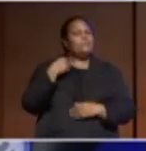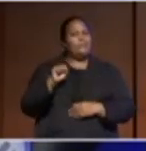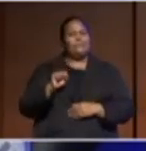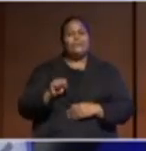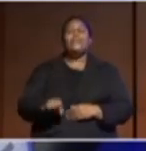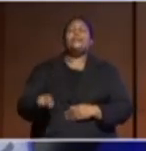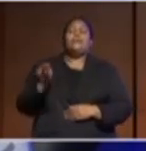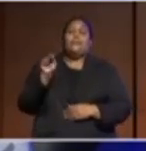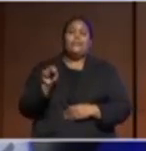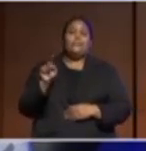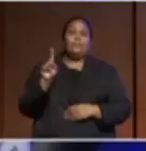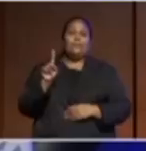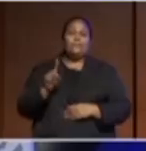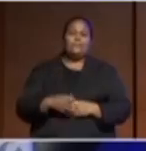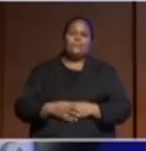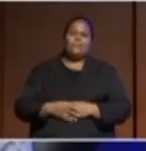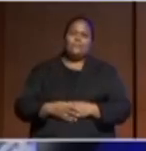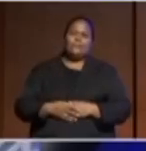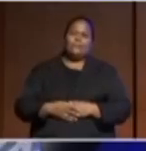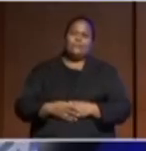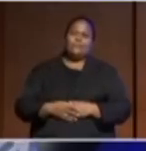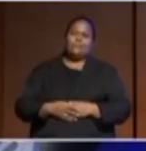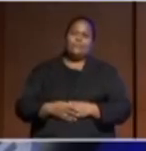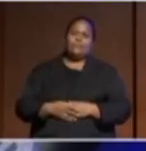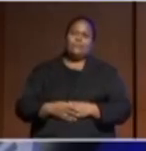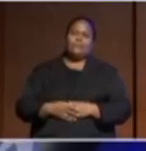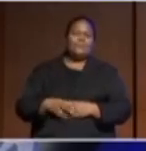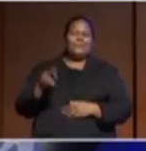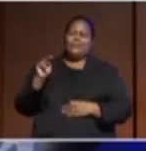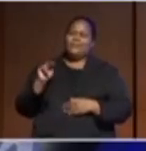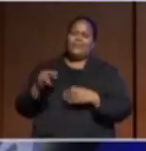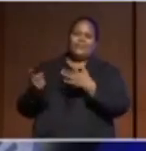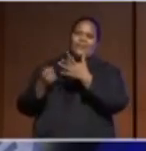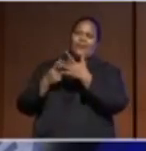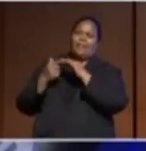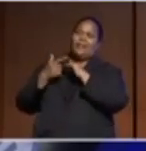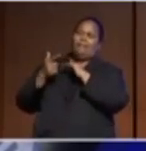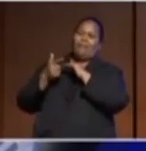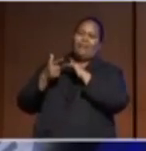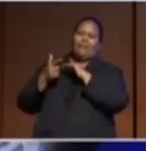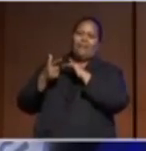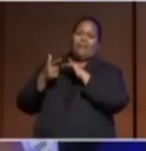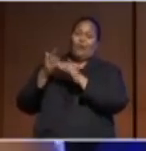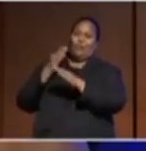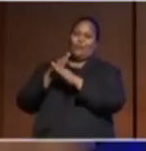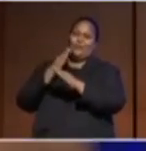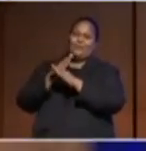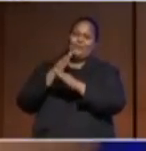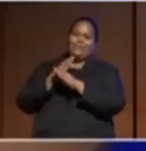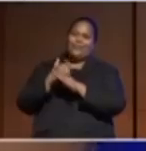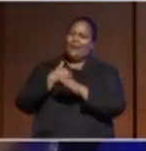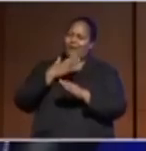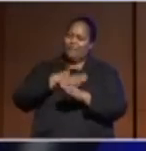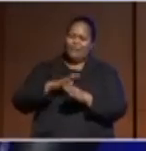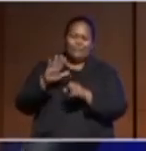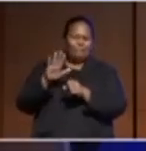another level of intervention. And, you I want to make that